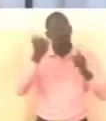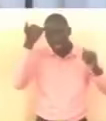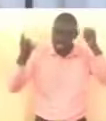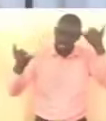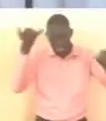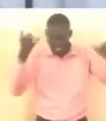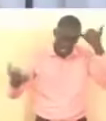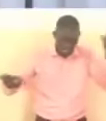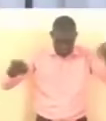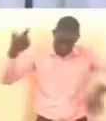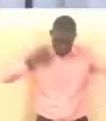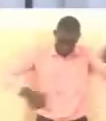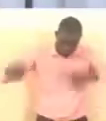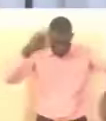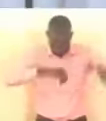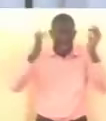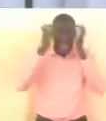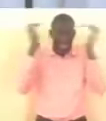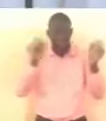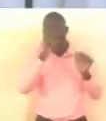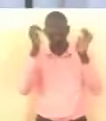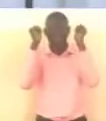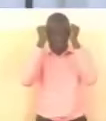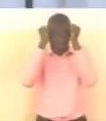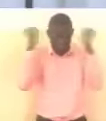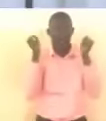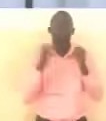ideas expertise and skills